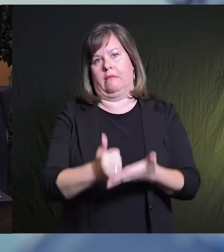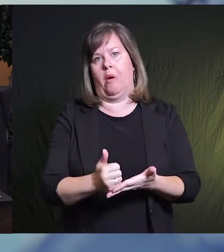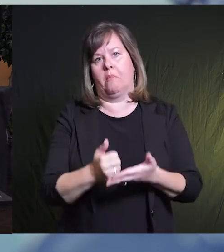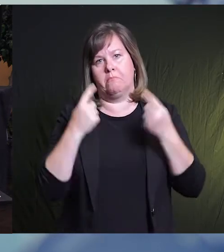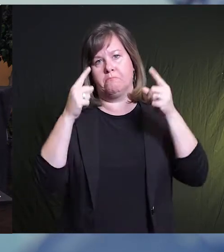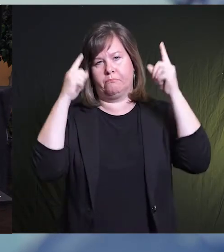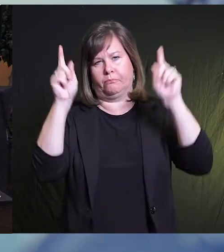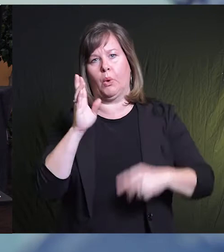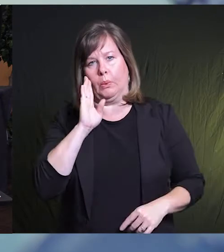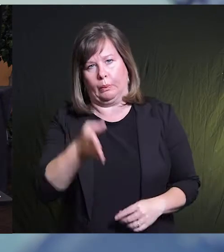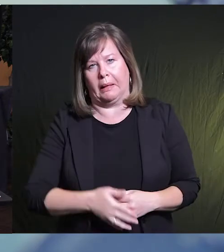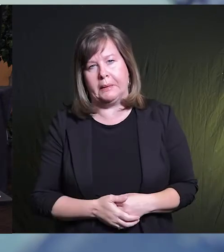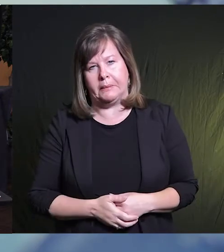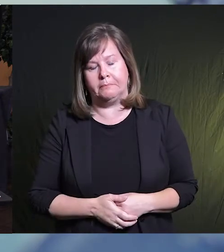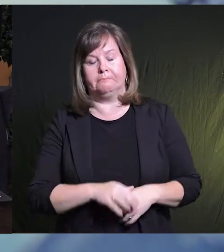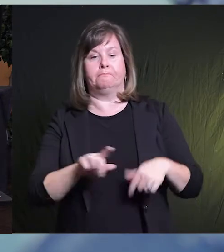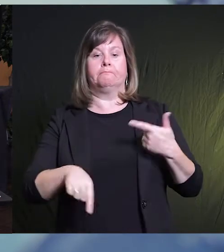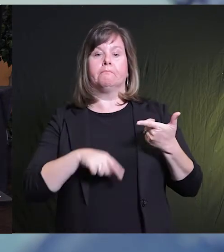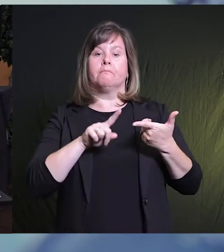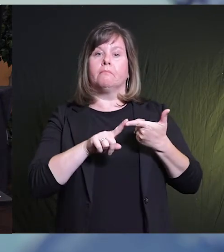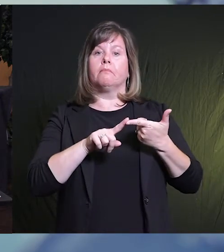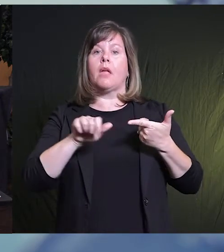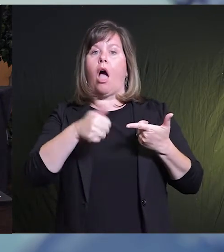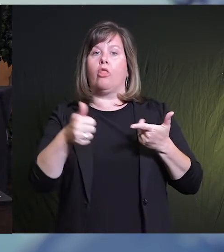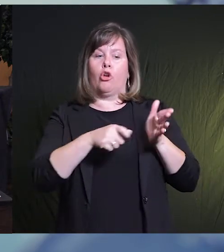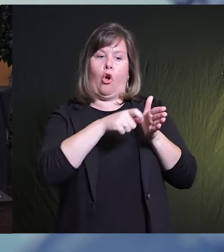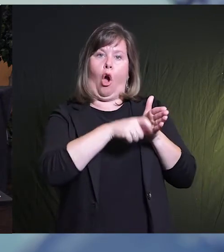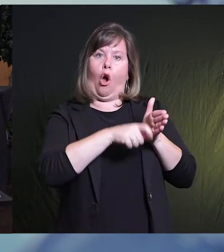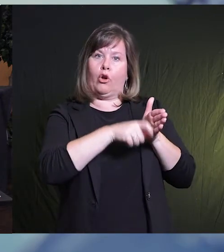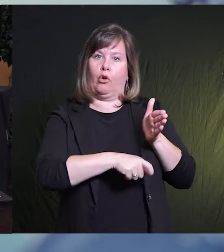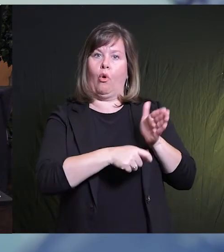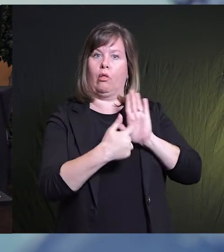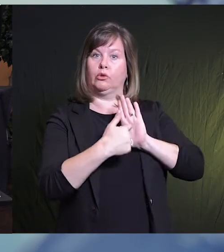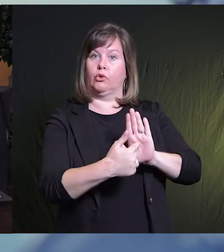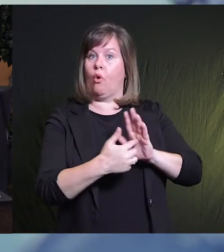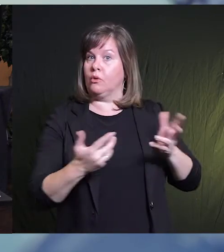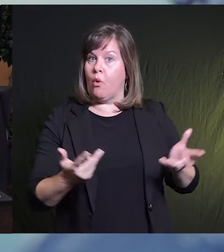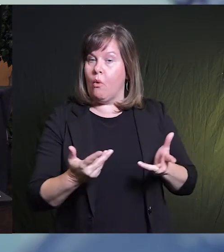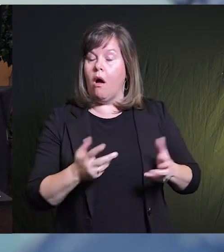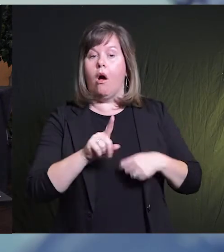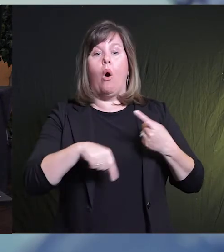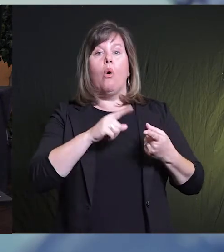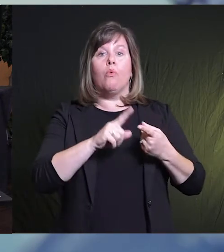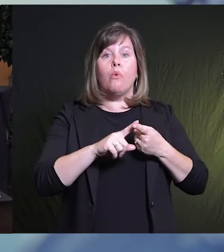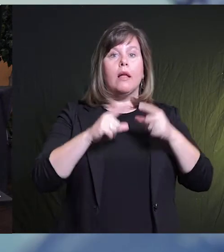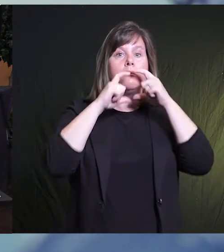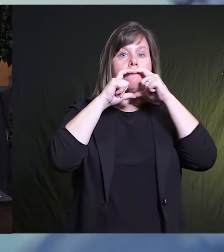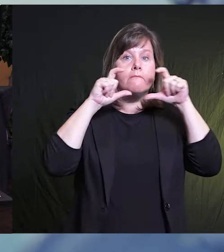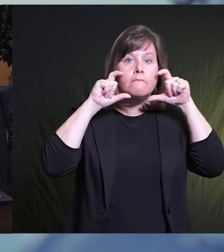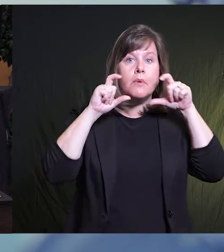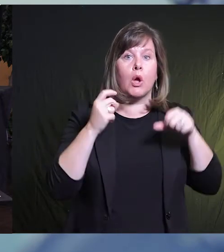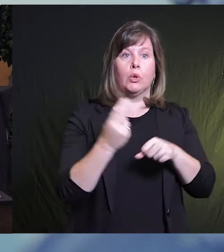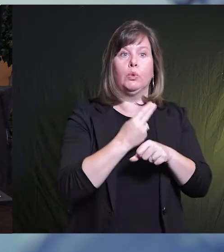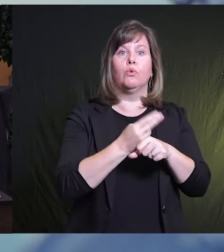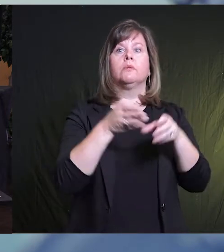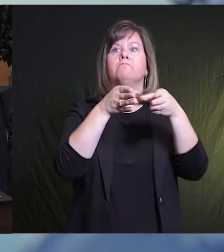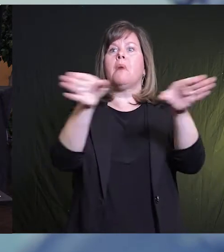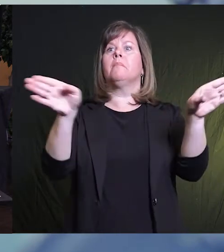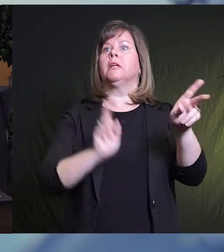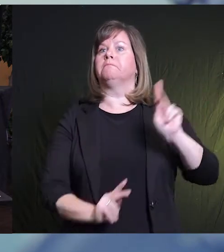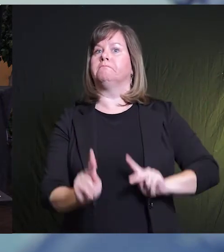Another article from the Proceedings of the Royal Society conclude that when face masks are used by the public all the time